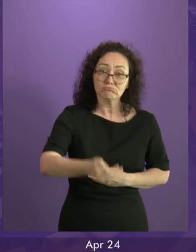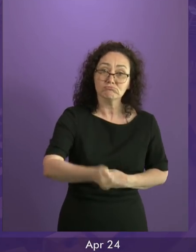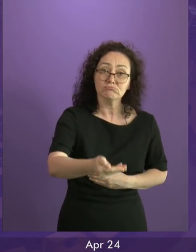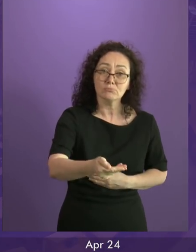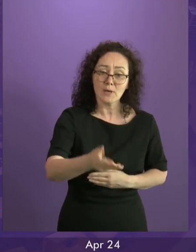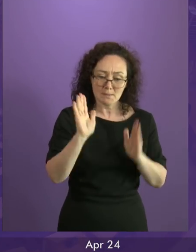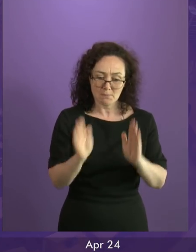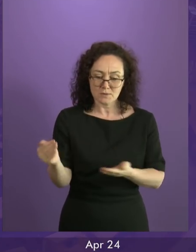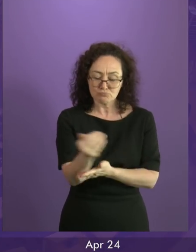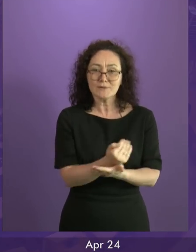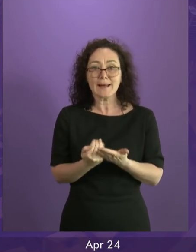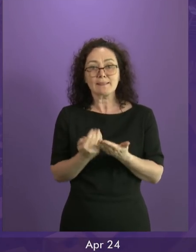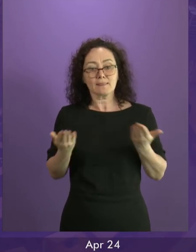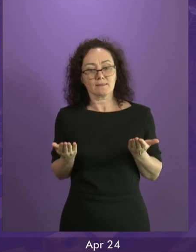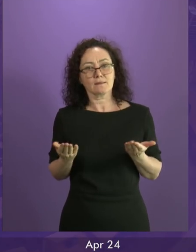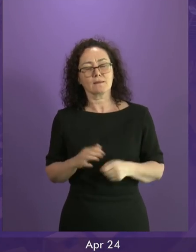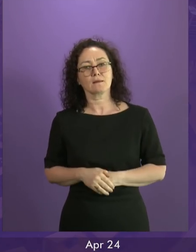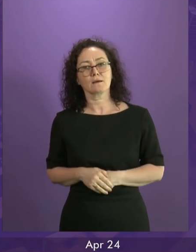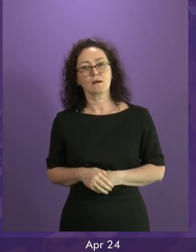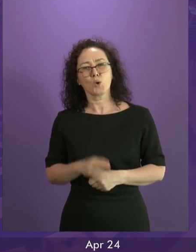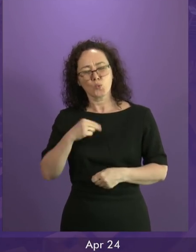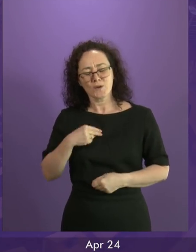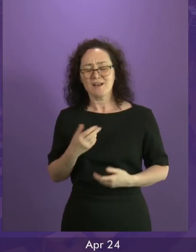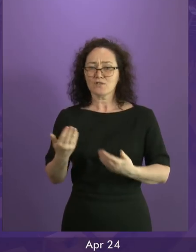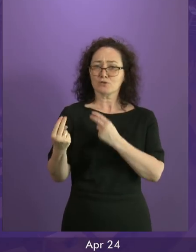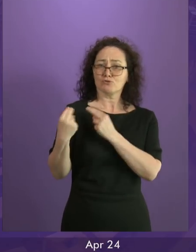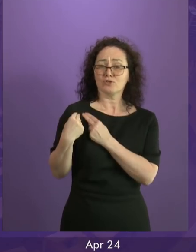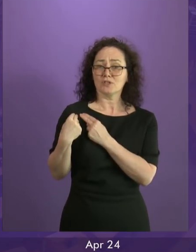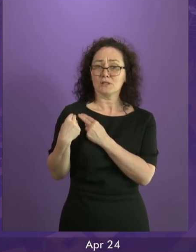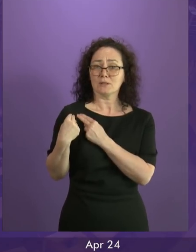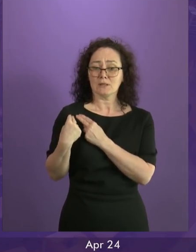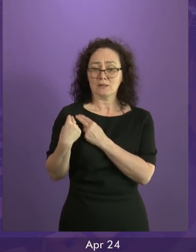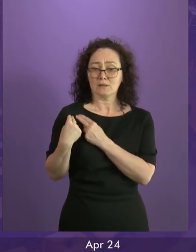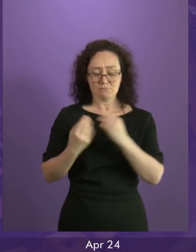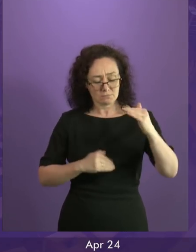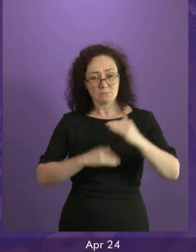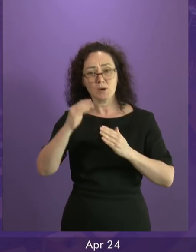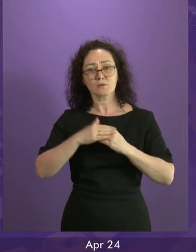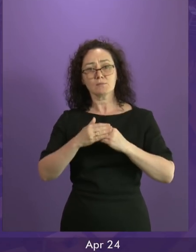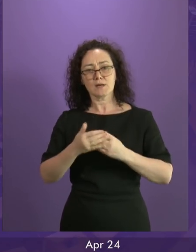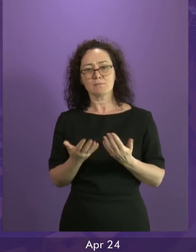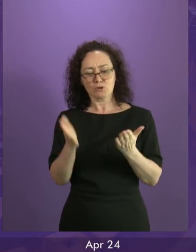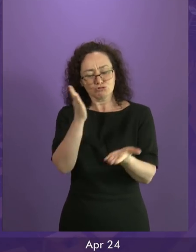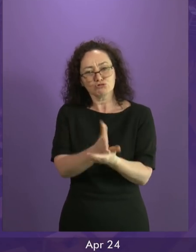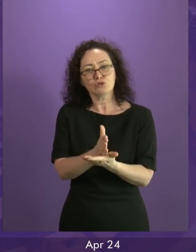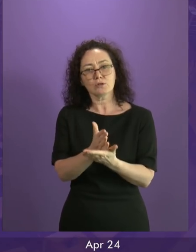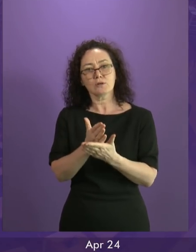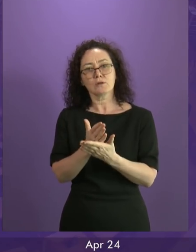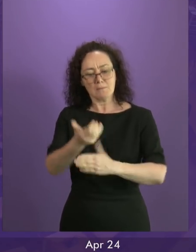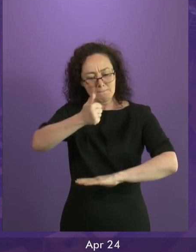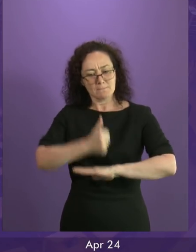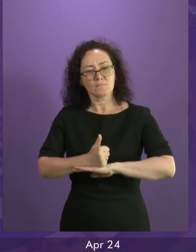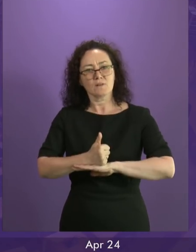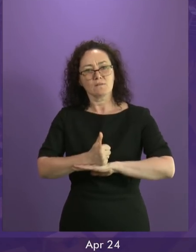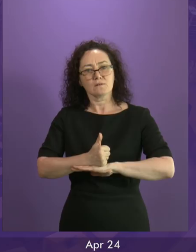of building a future that is better, more prosperous and keeps us at the heart of Europe. And that is what my statement today